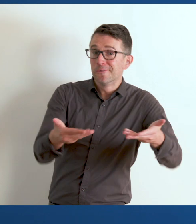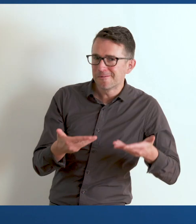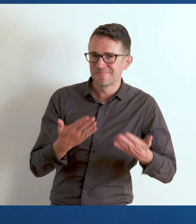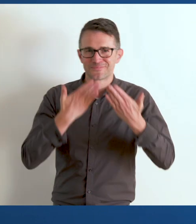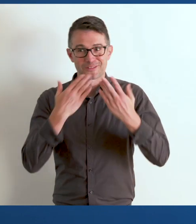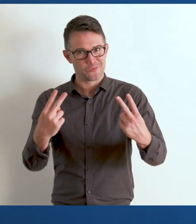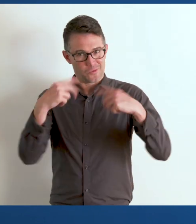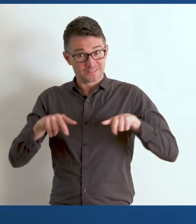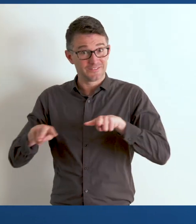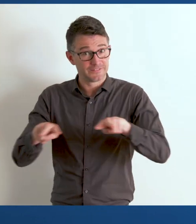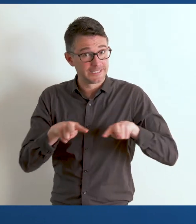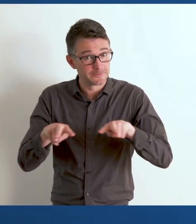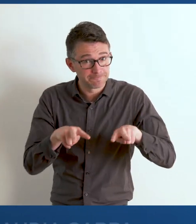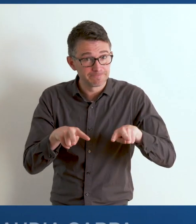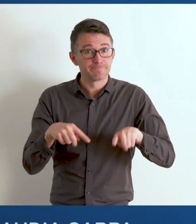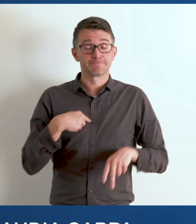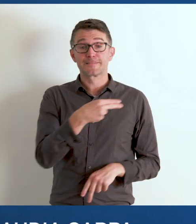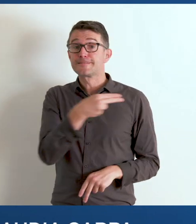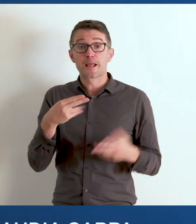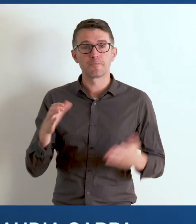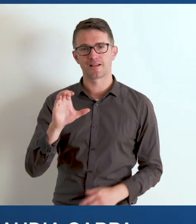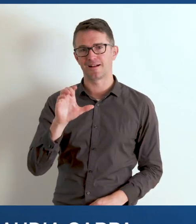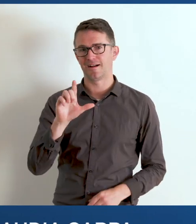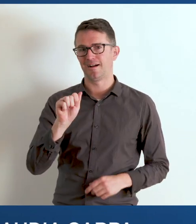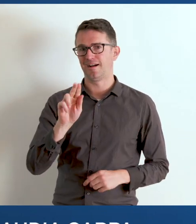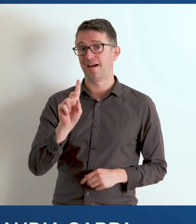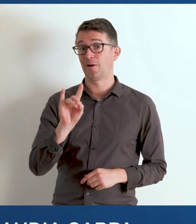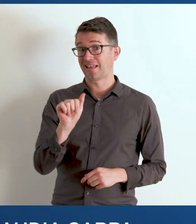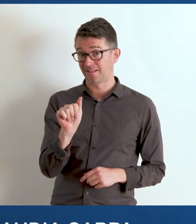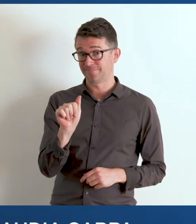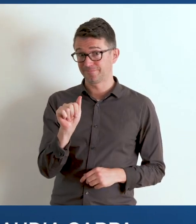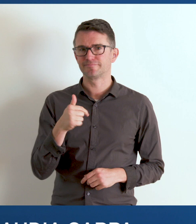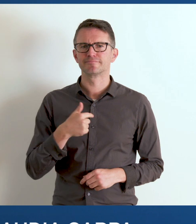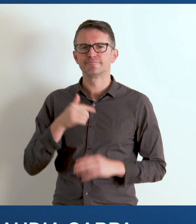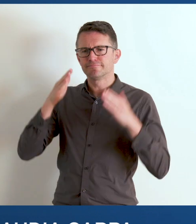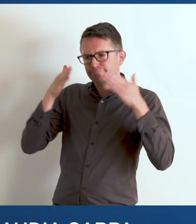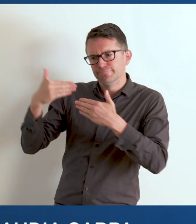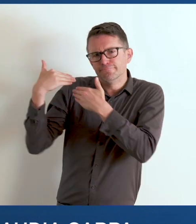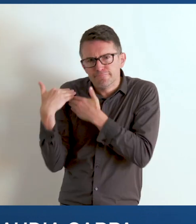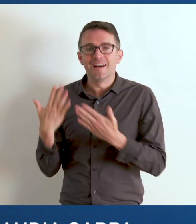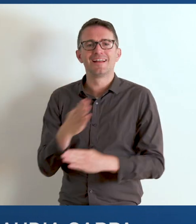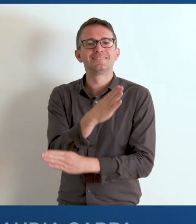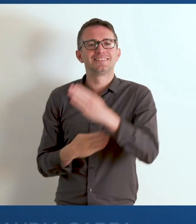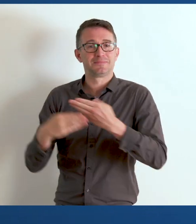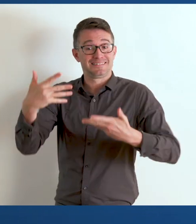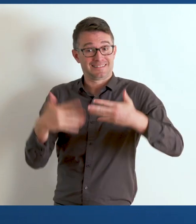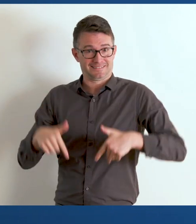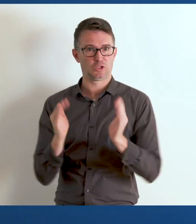and thank you for watching this video. My name is Claudia Cappa and I'm the focal point for disability data in UNICEF.